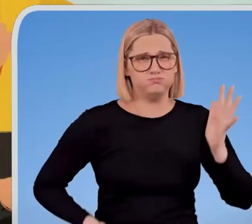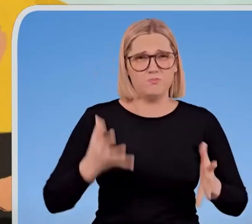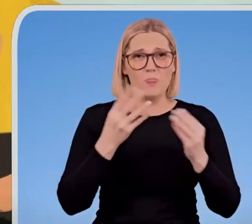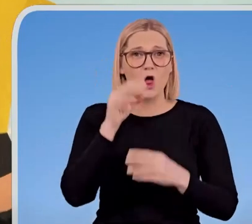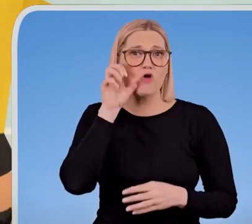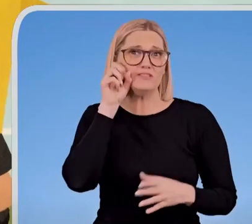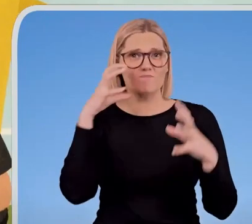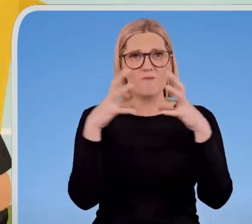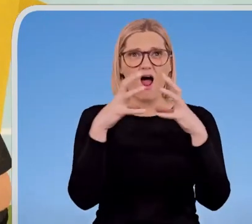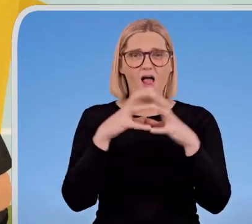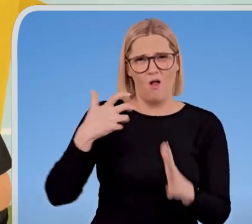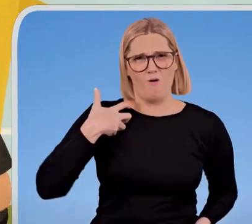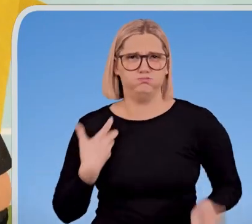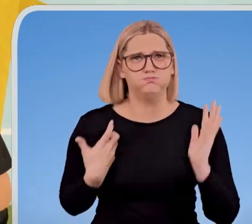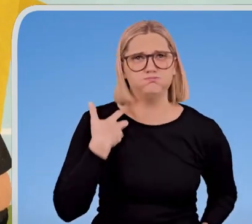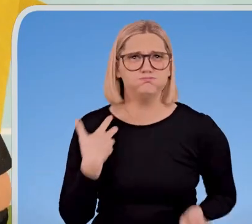bright orange football.